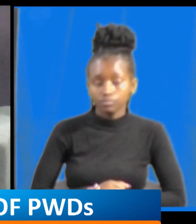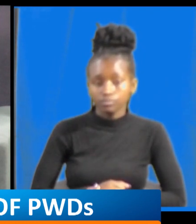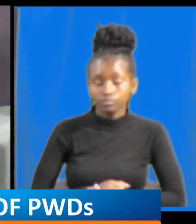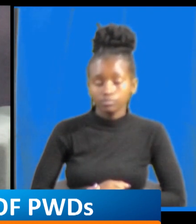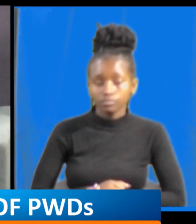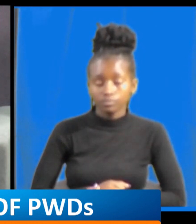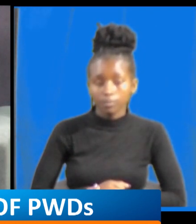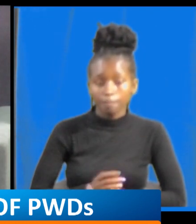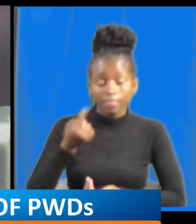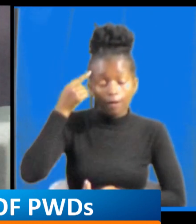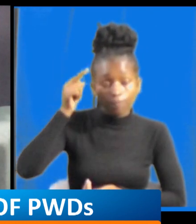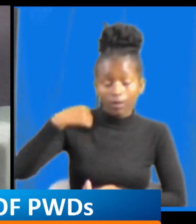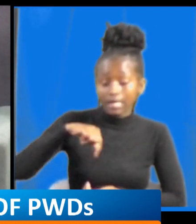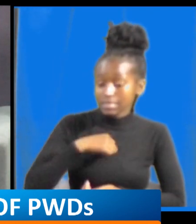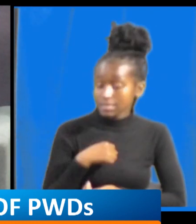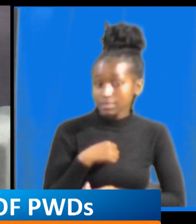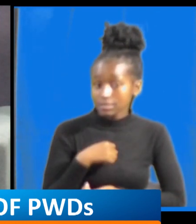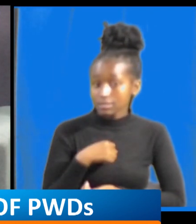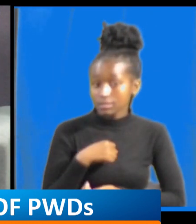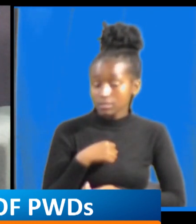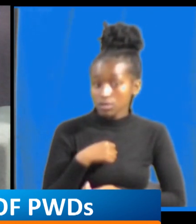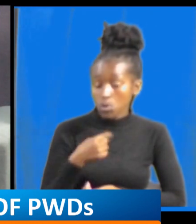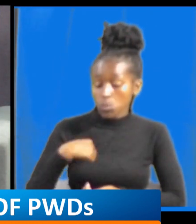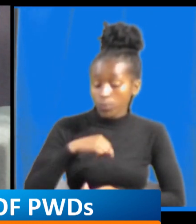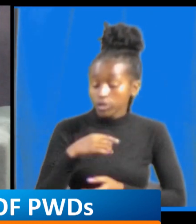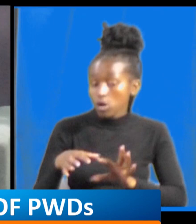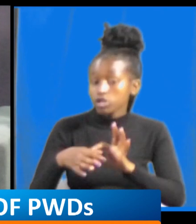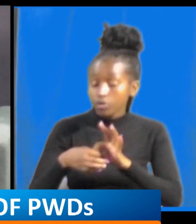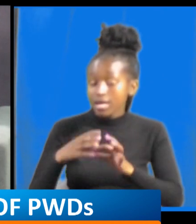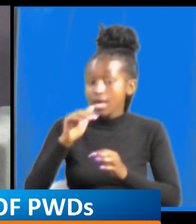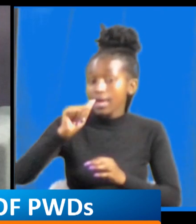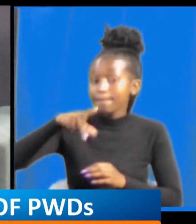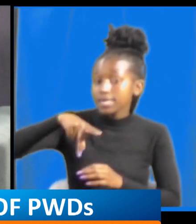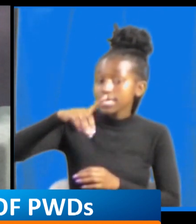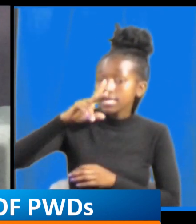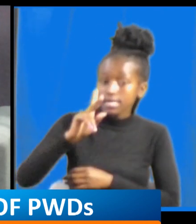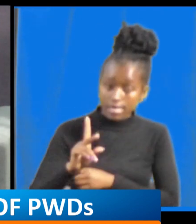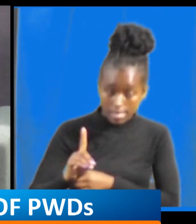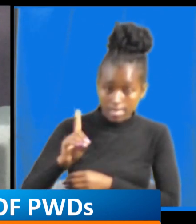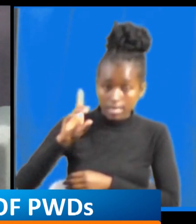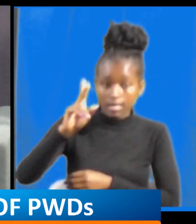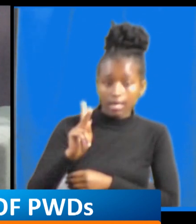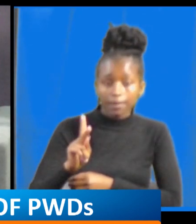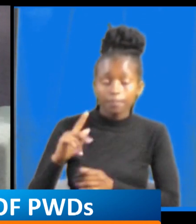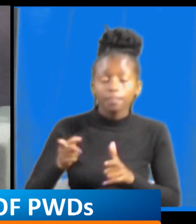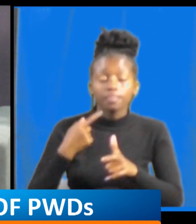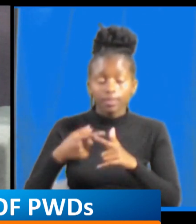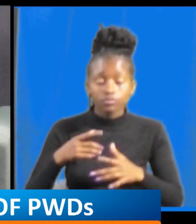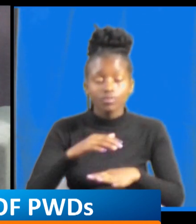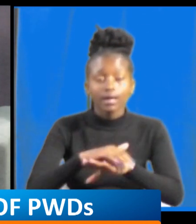as you join APDK when you join APDK number one that assessment and the therapy